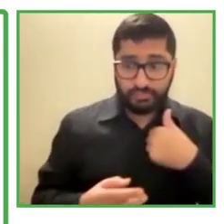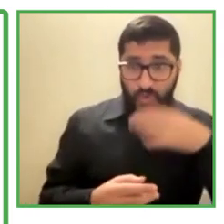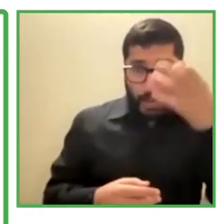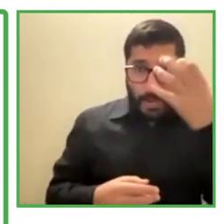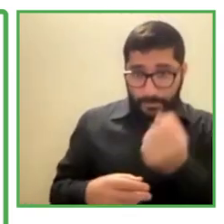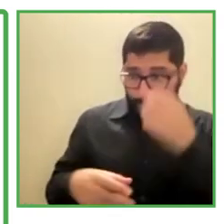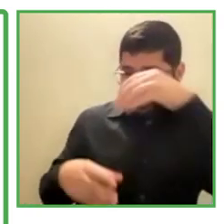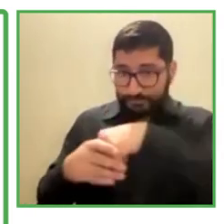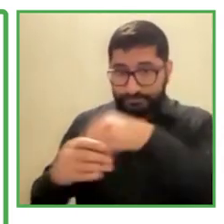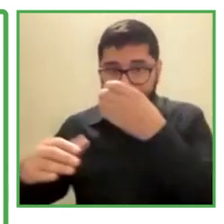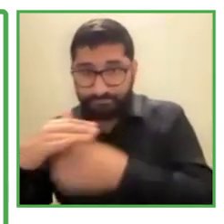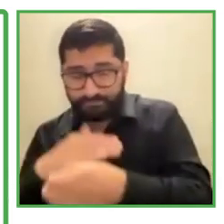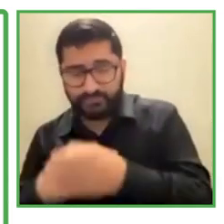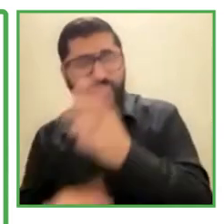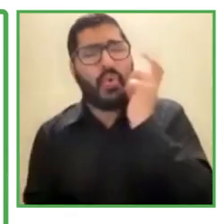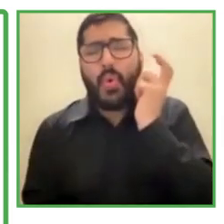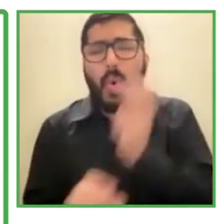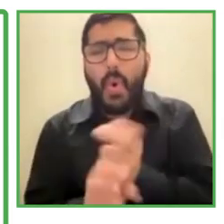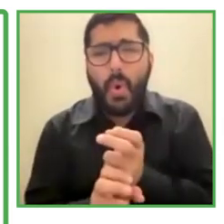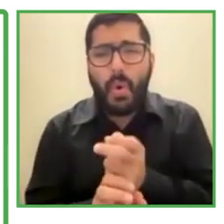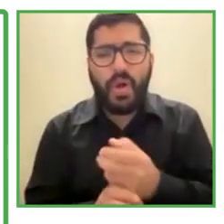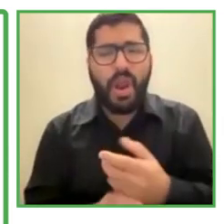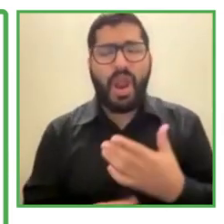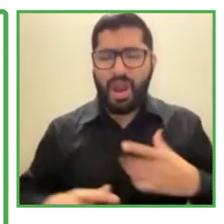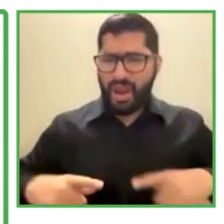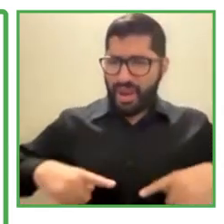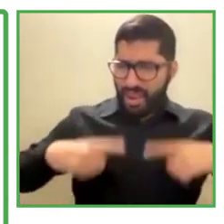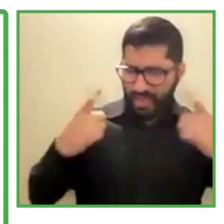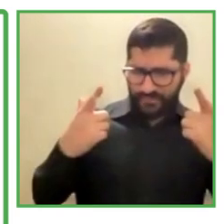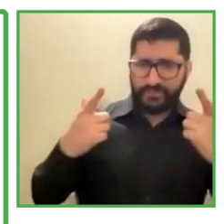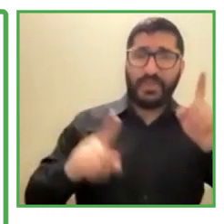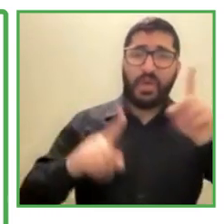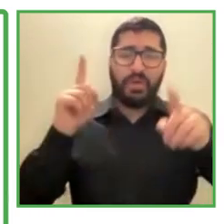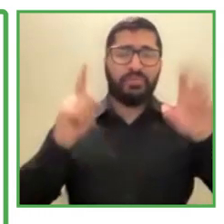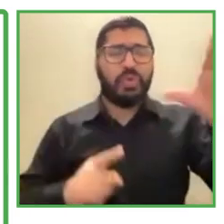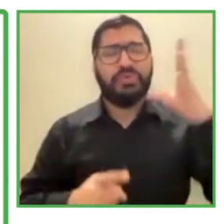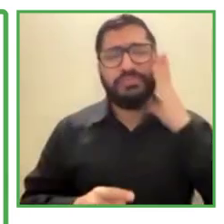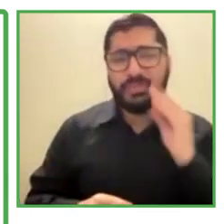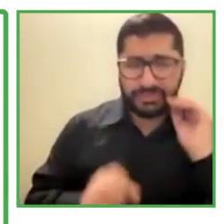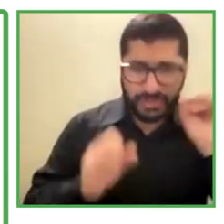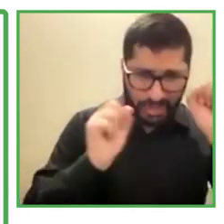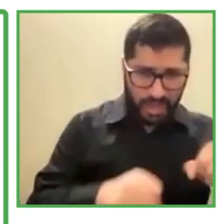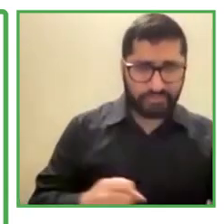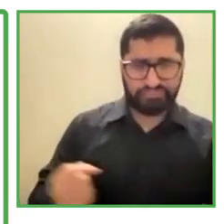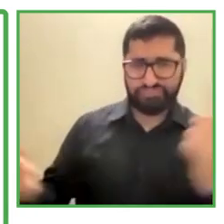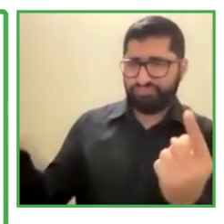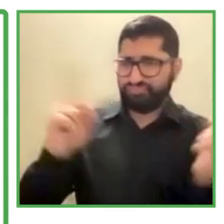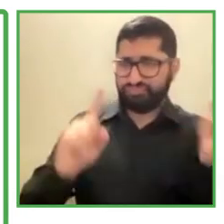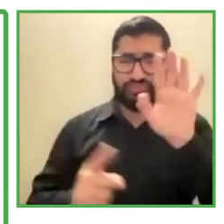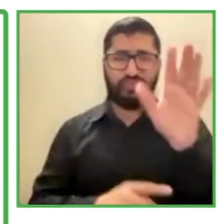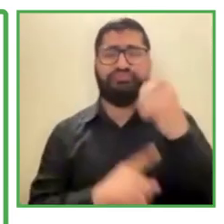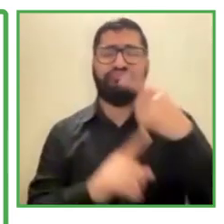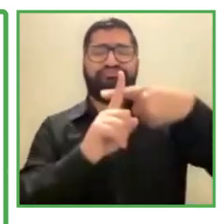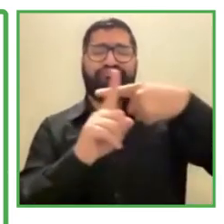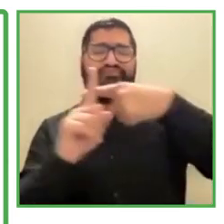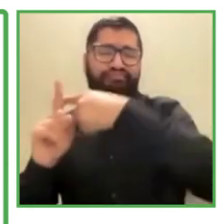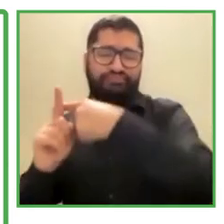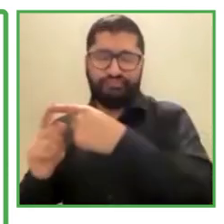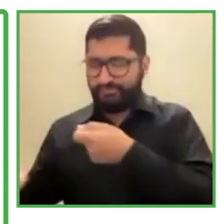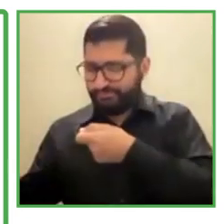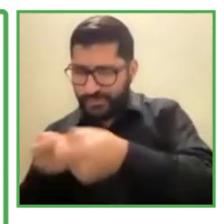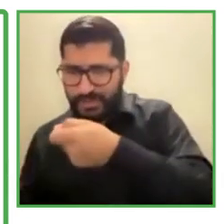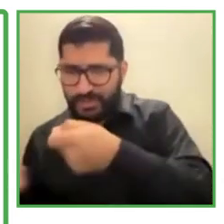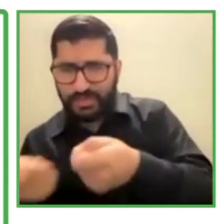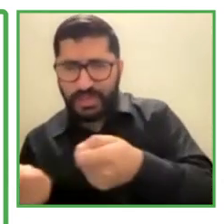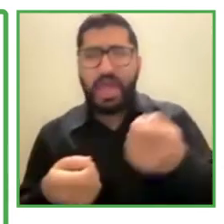gap in the market. And this is why we created HALM Academy. Before COVID, it was a physical academy and we used to graduate thousands of